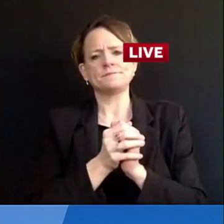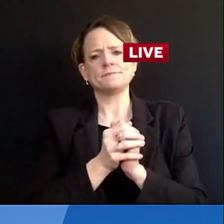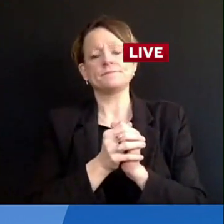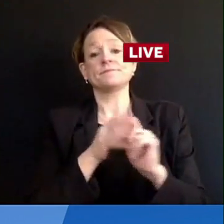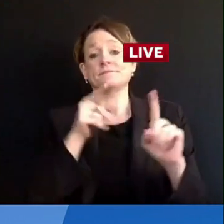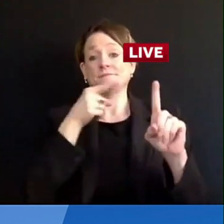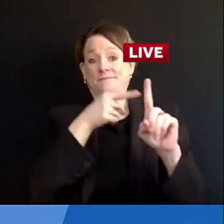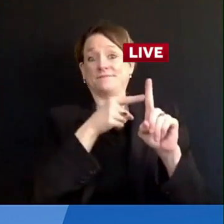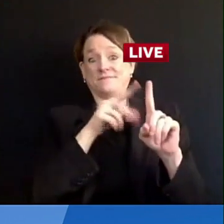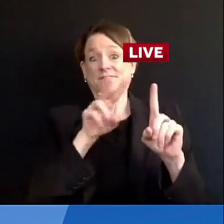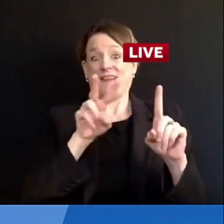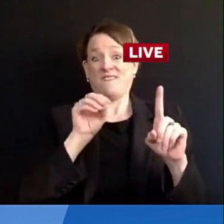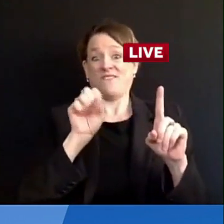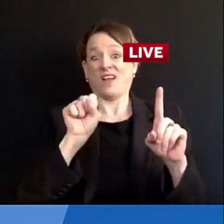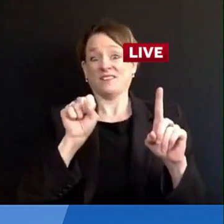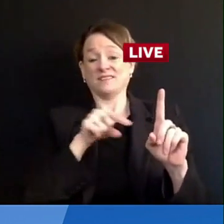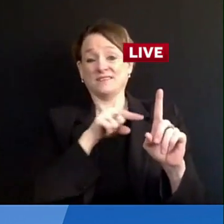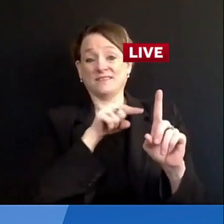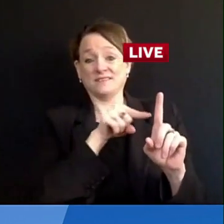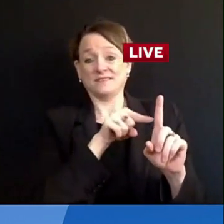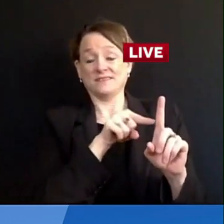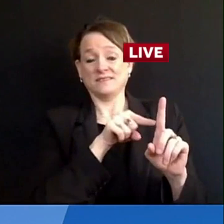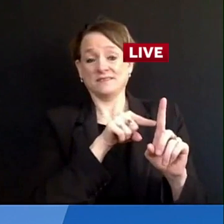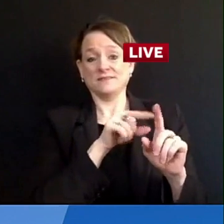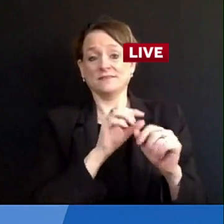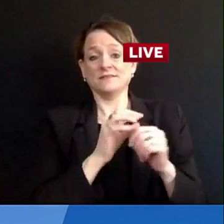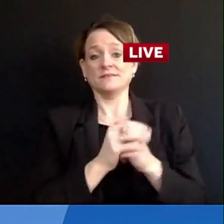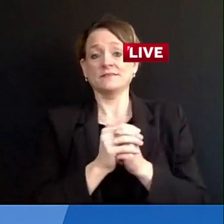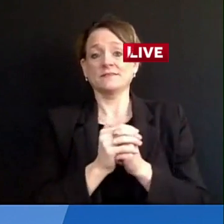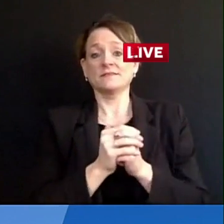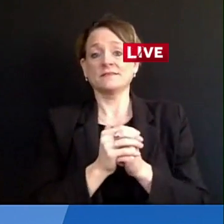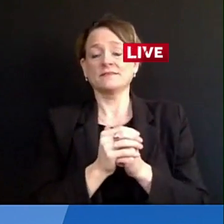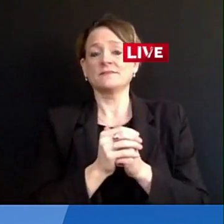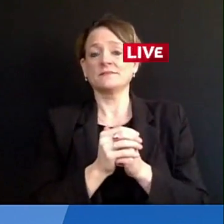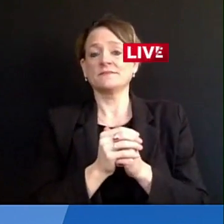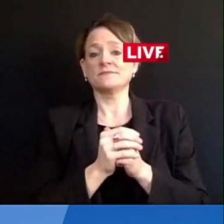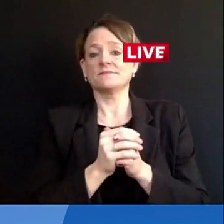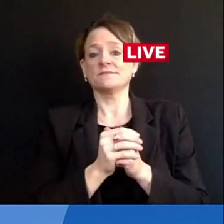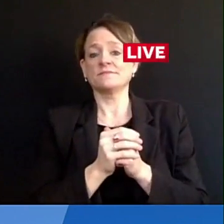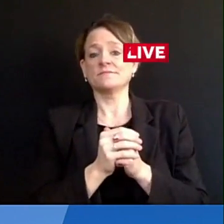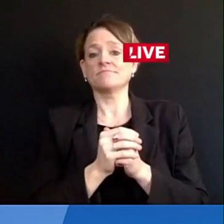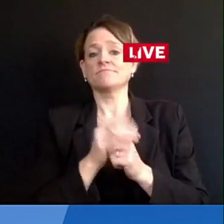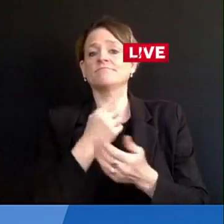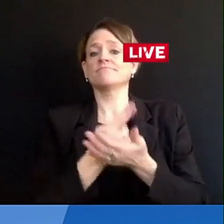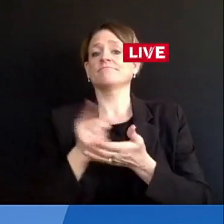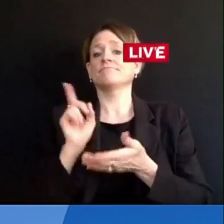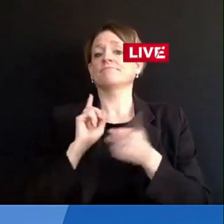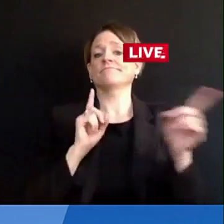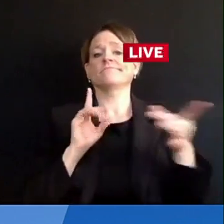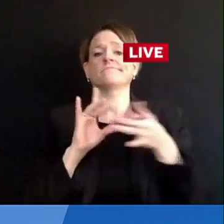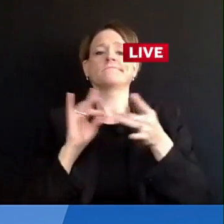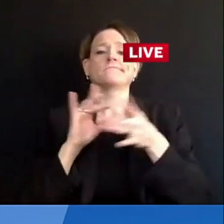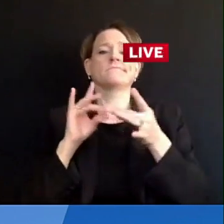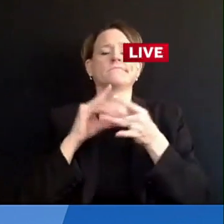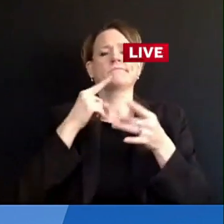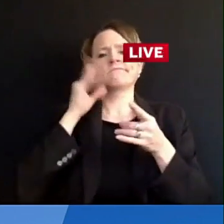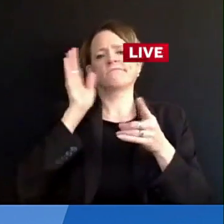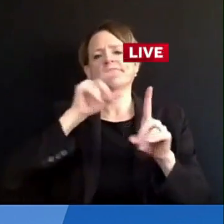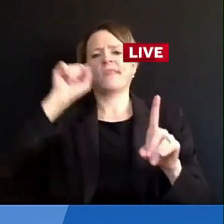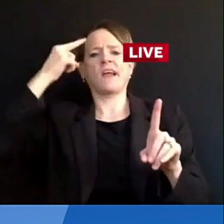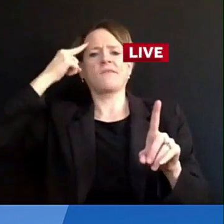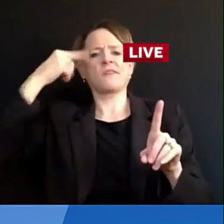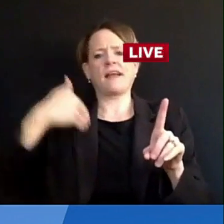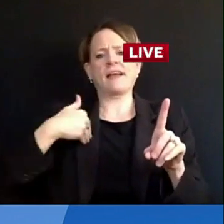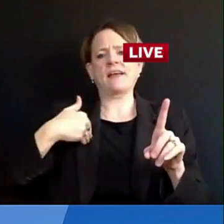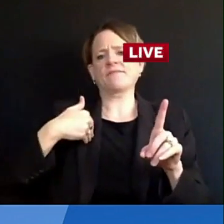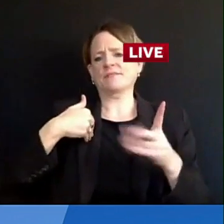had $75 million you could spend, but that you haven't. And then I learned the other day that you actually are not able to spend that money from the first coronavirus